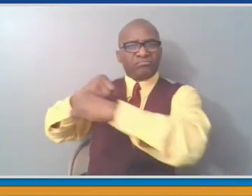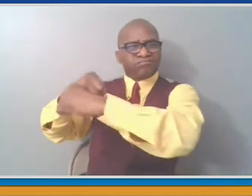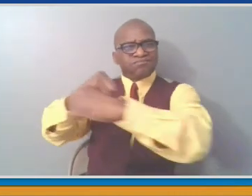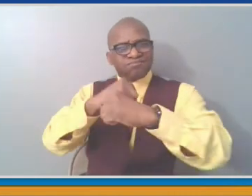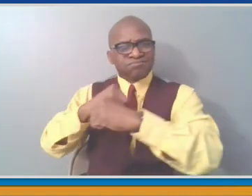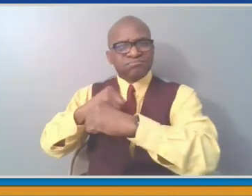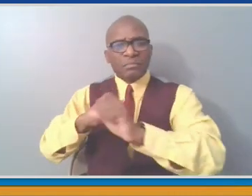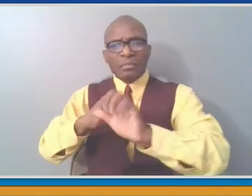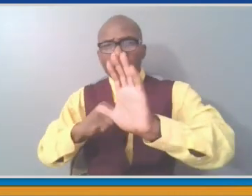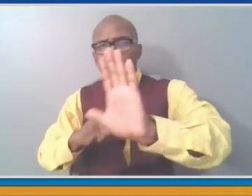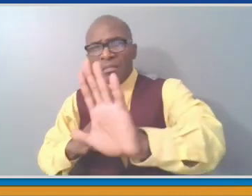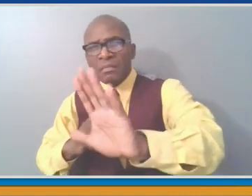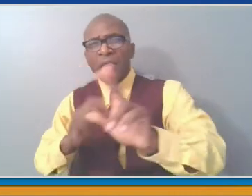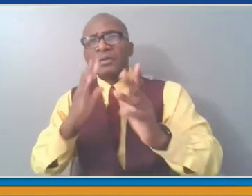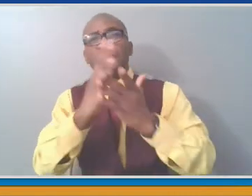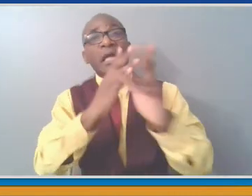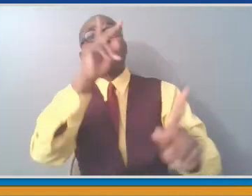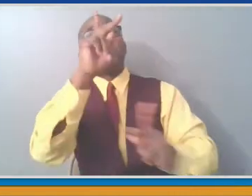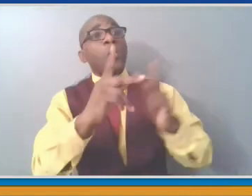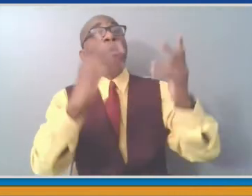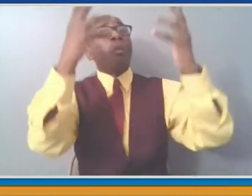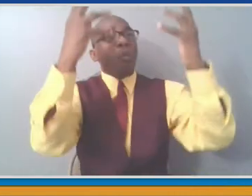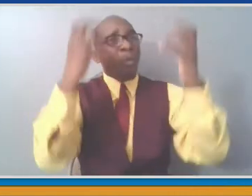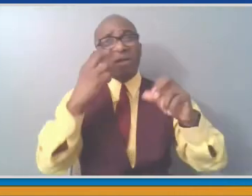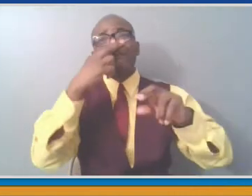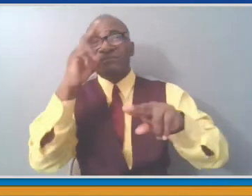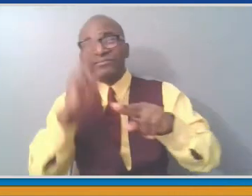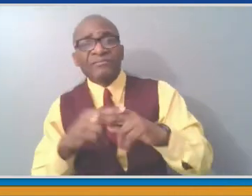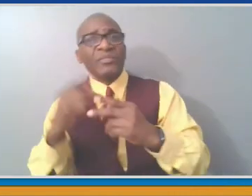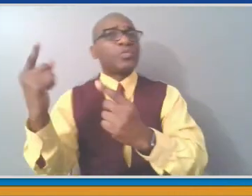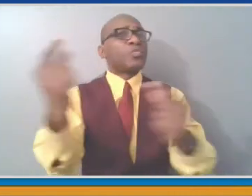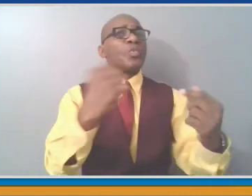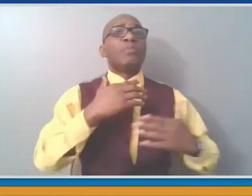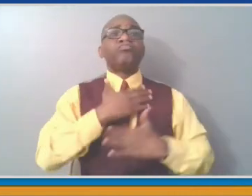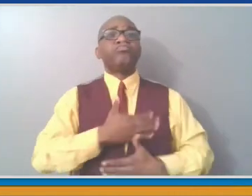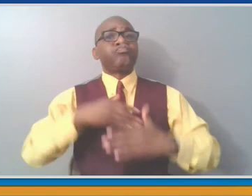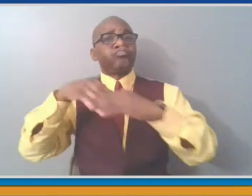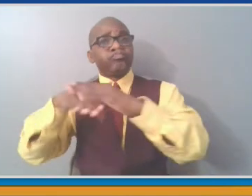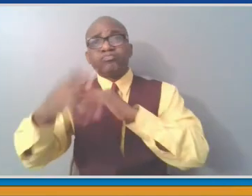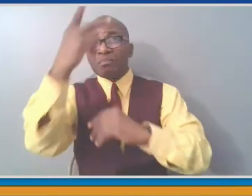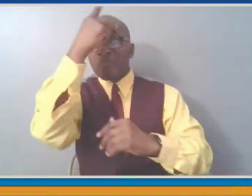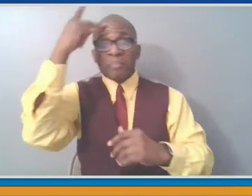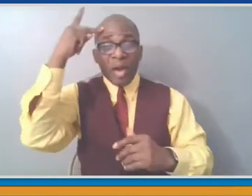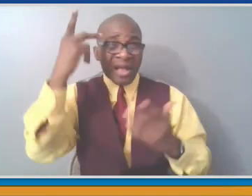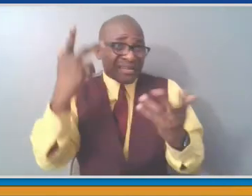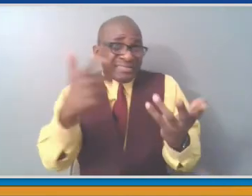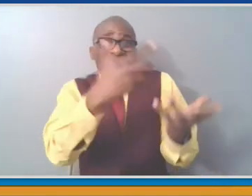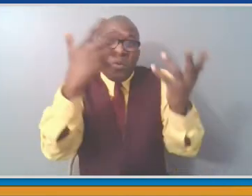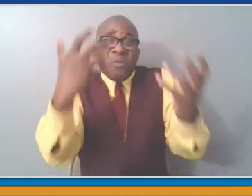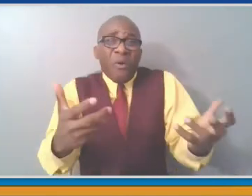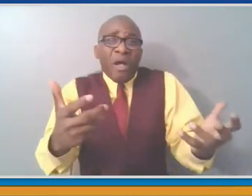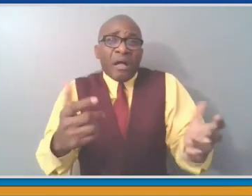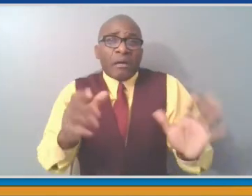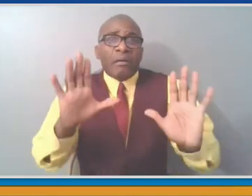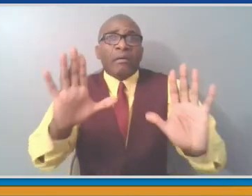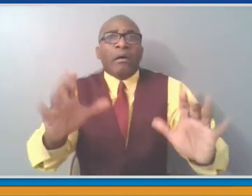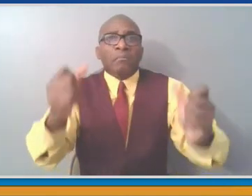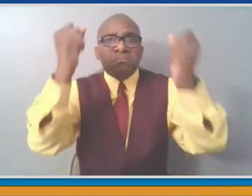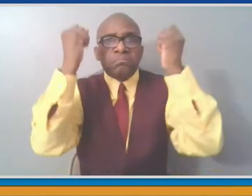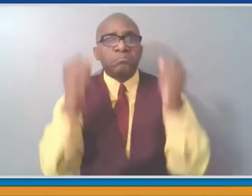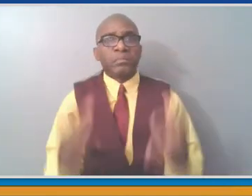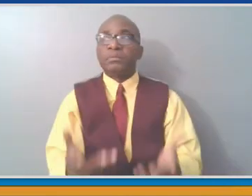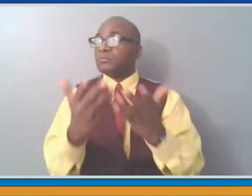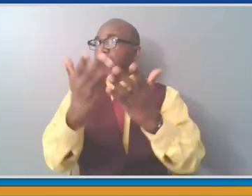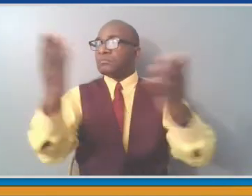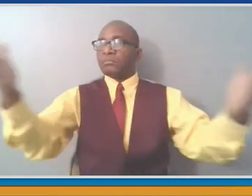golf courses, and that's why we do have baseball fields at Macy Field in Greenberg, and we have other uses at other parks. So this